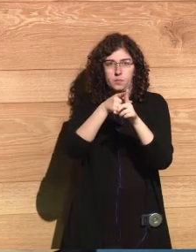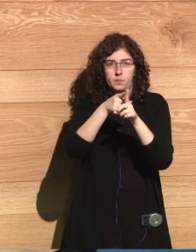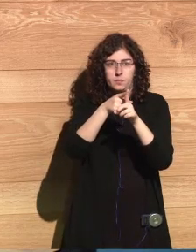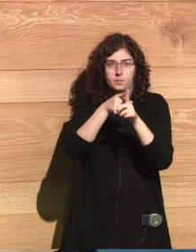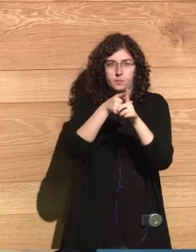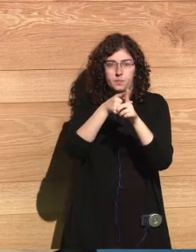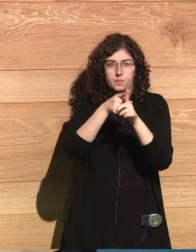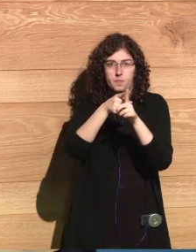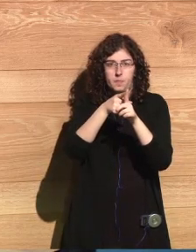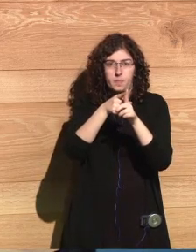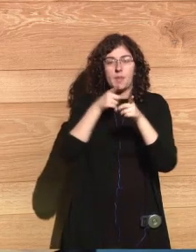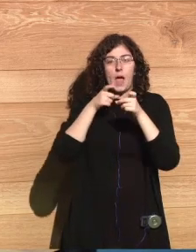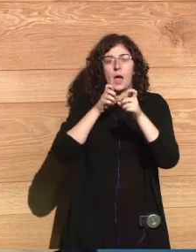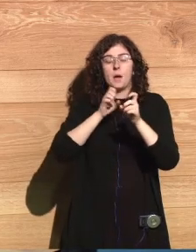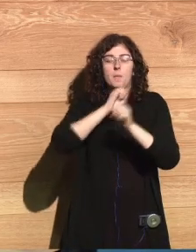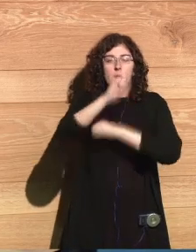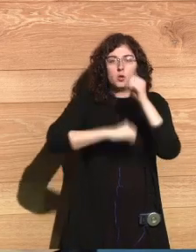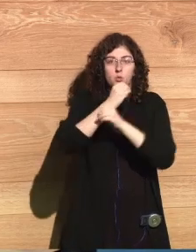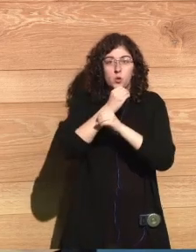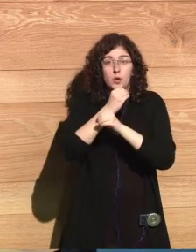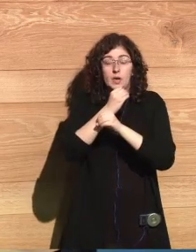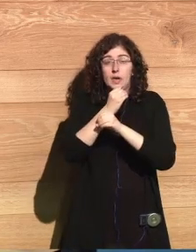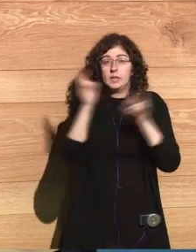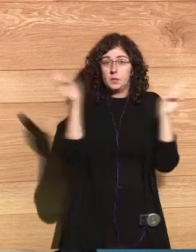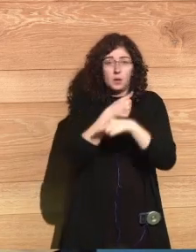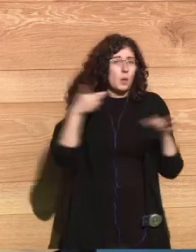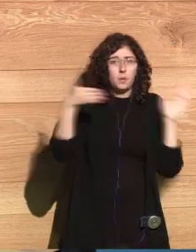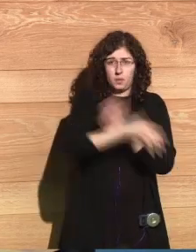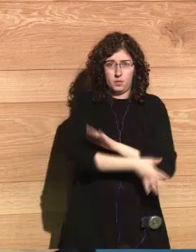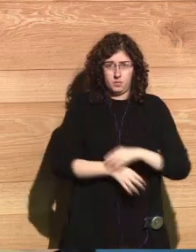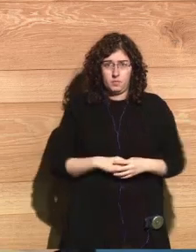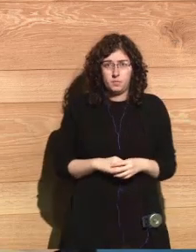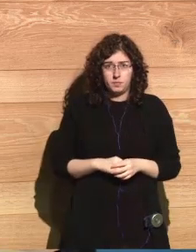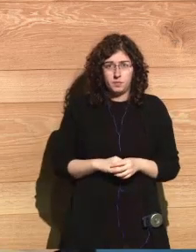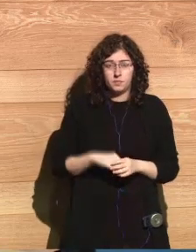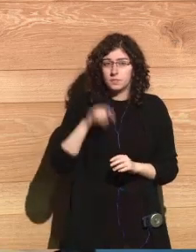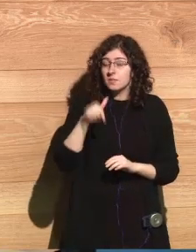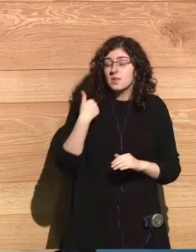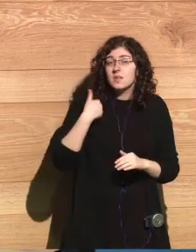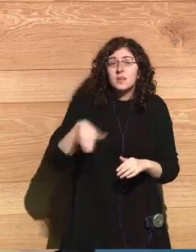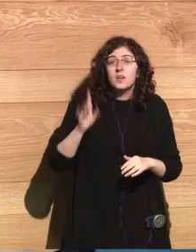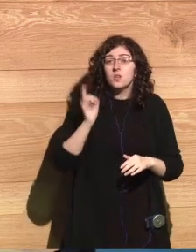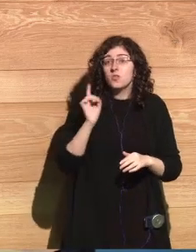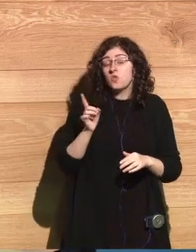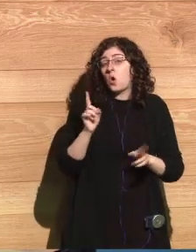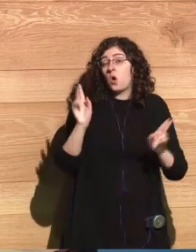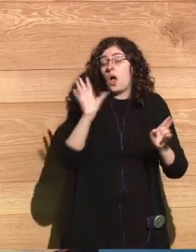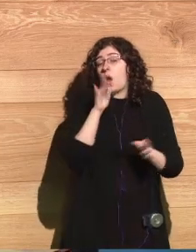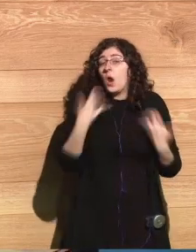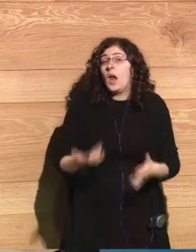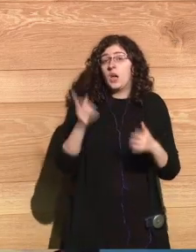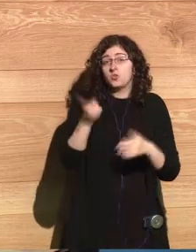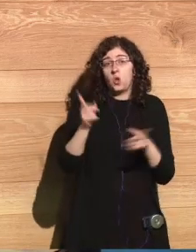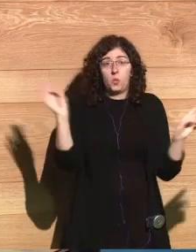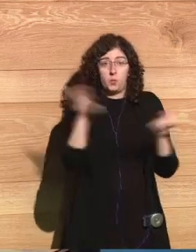prohibition at the moment, but step by step, we have to move toward the total elimination of